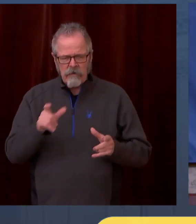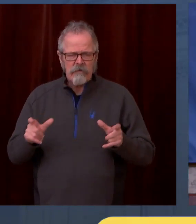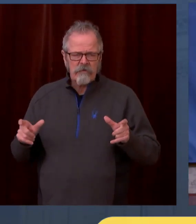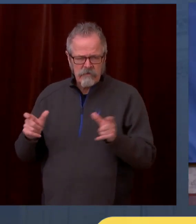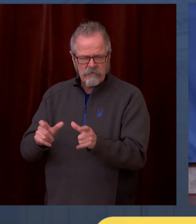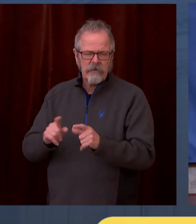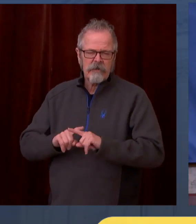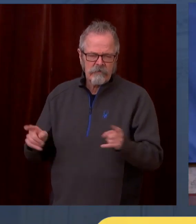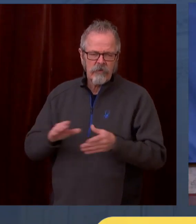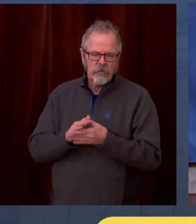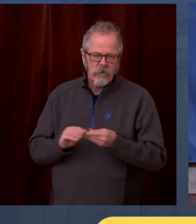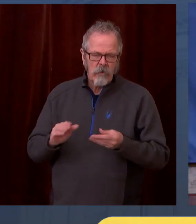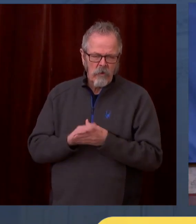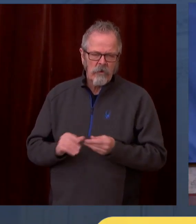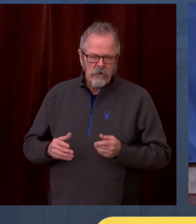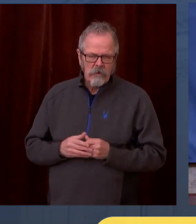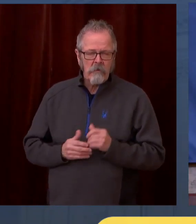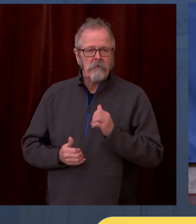people have been working hard on those.